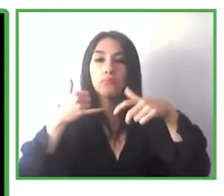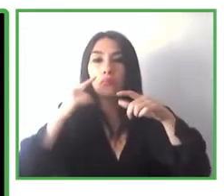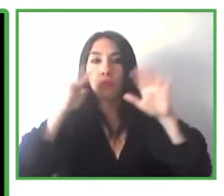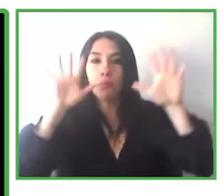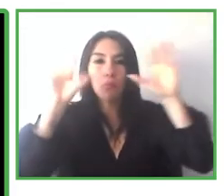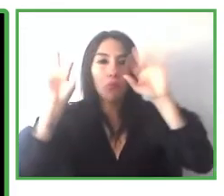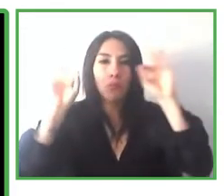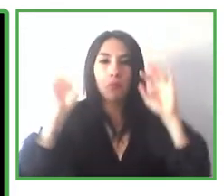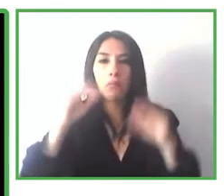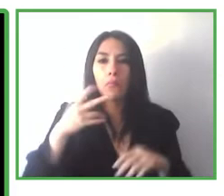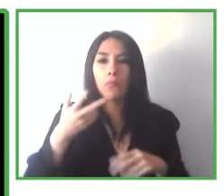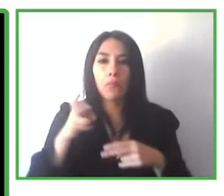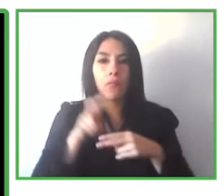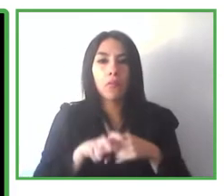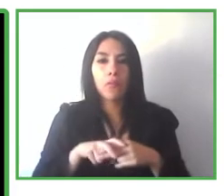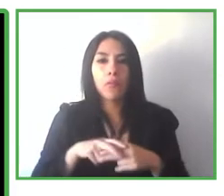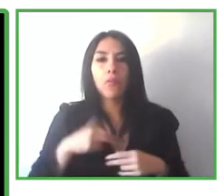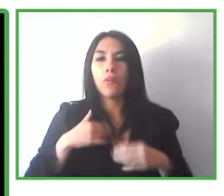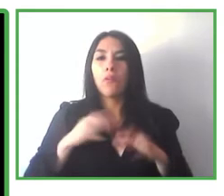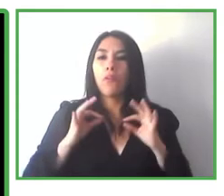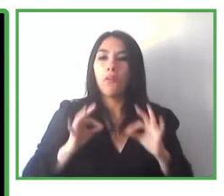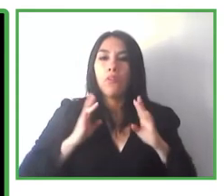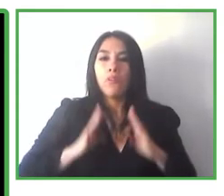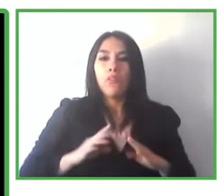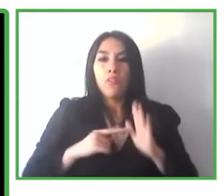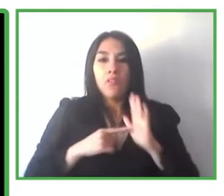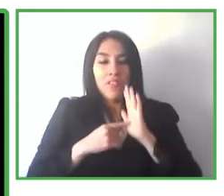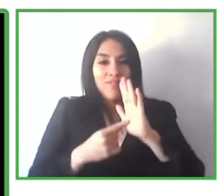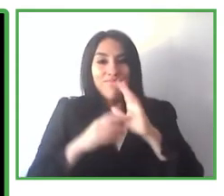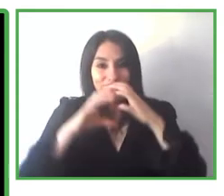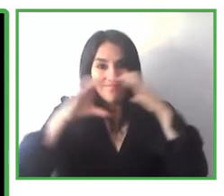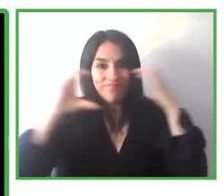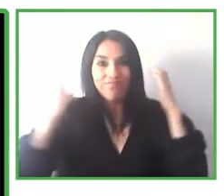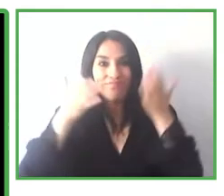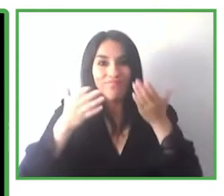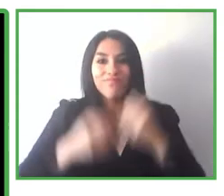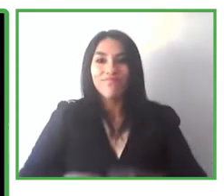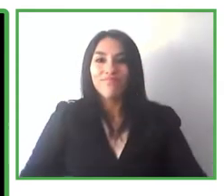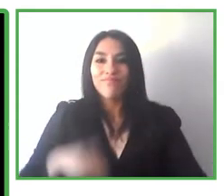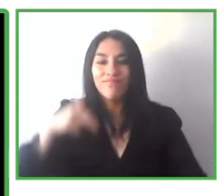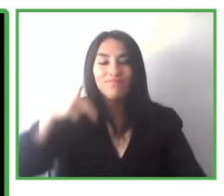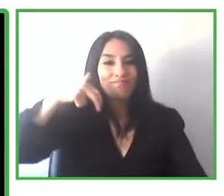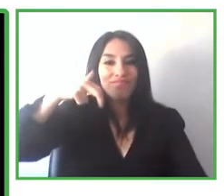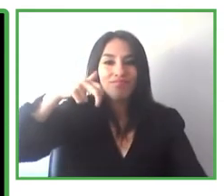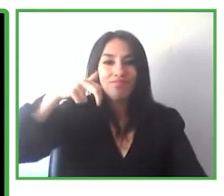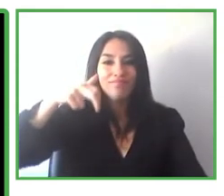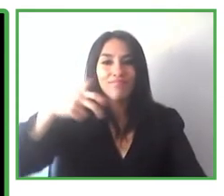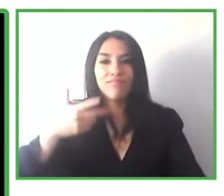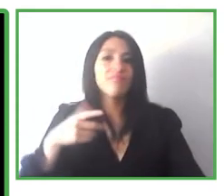scan the code and can get this information, and NaviLens speaks 33 different languages.